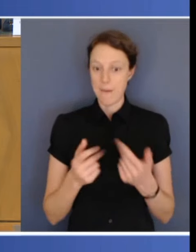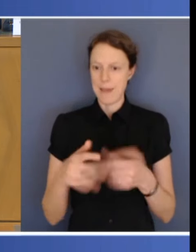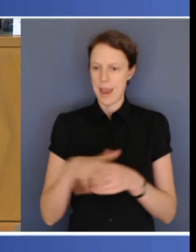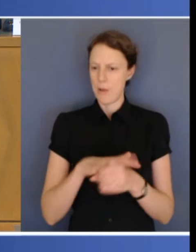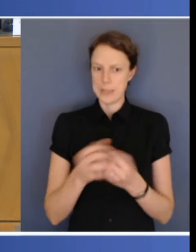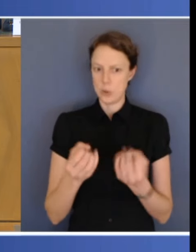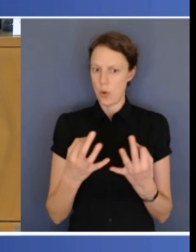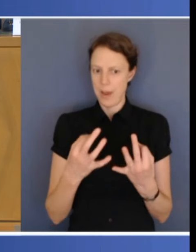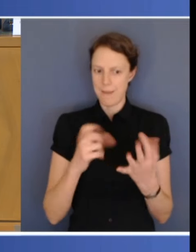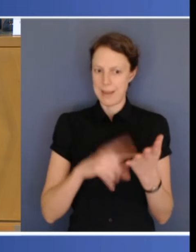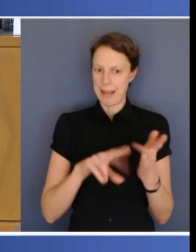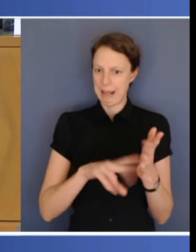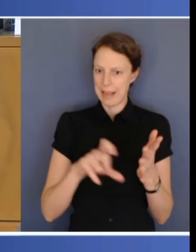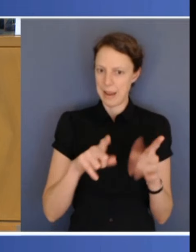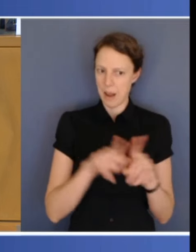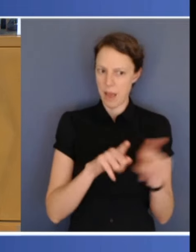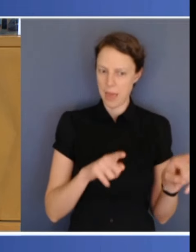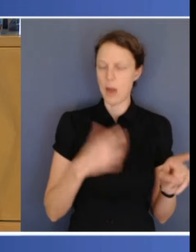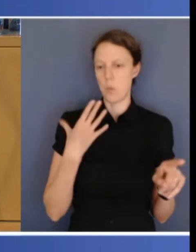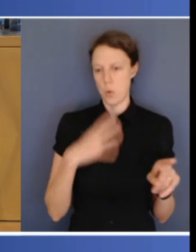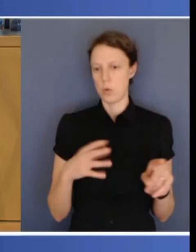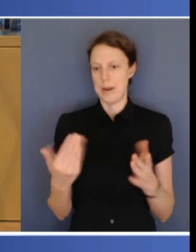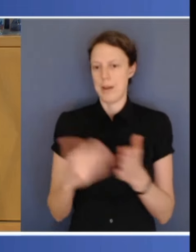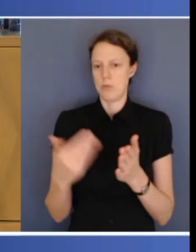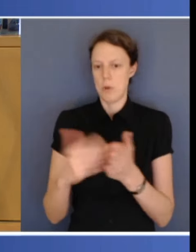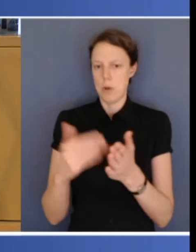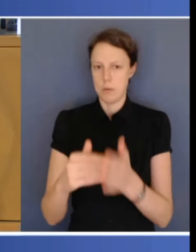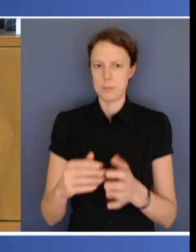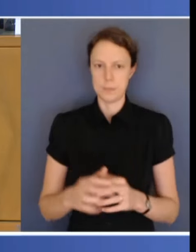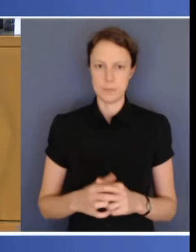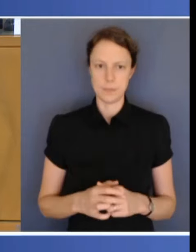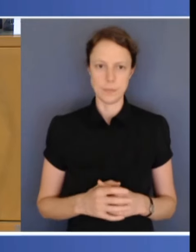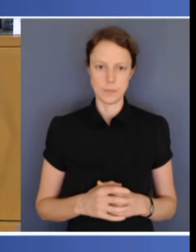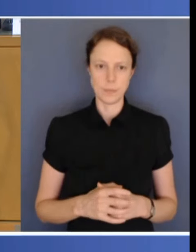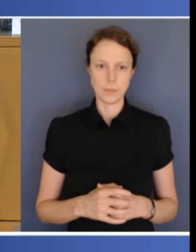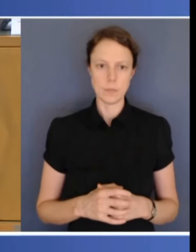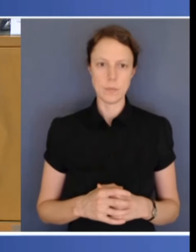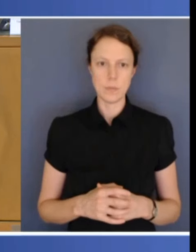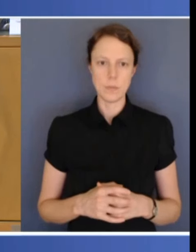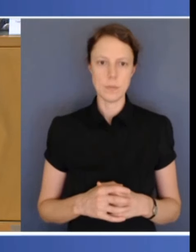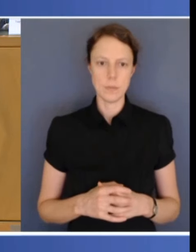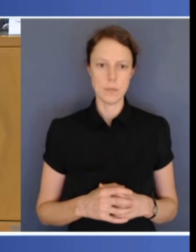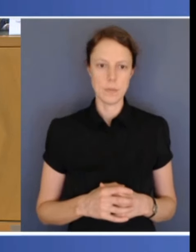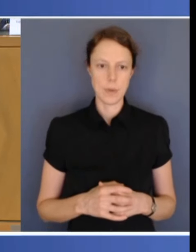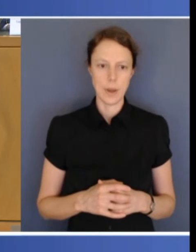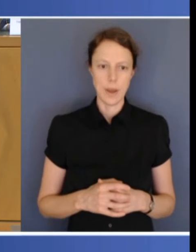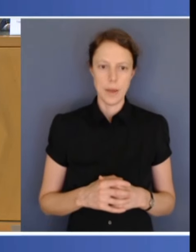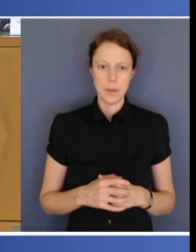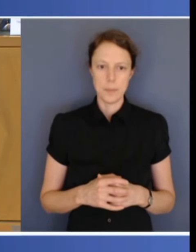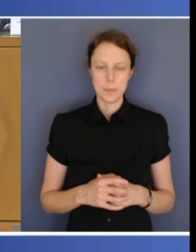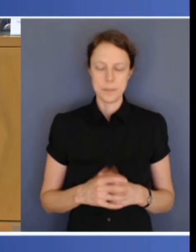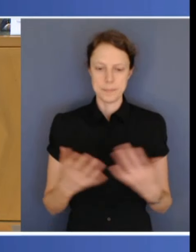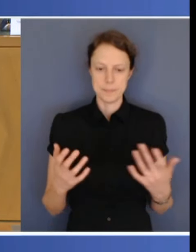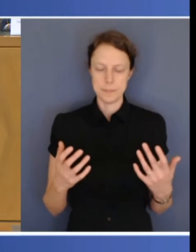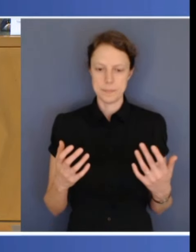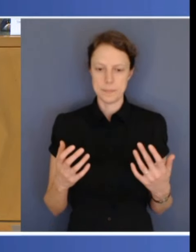on the end... Yes, and the national reports, what actually are they? Will they be the same? Put simply, that a range